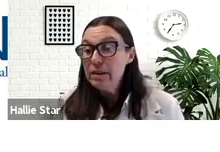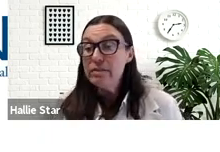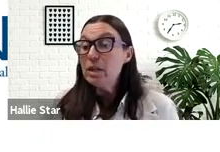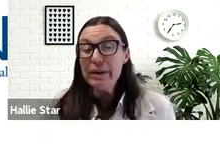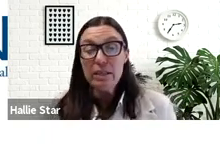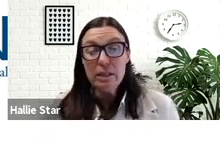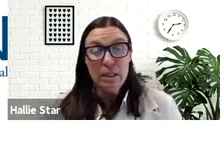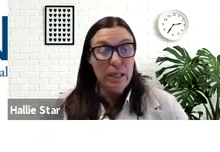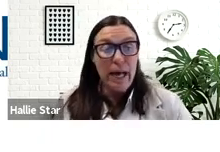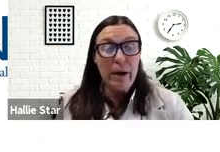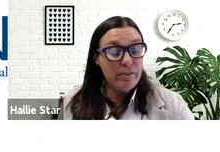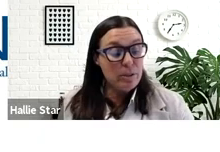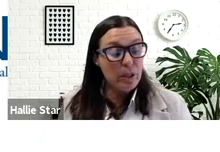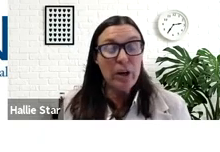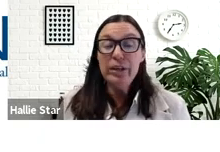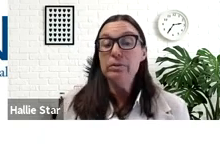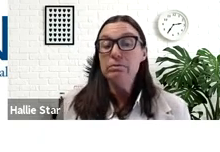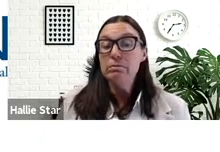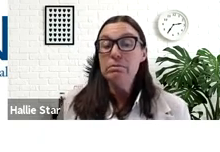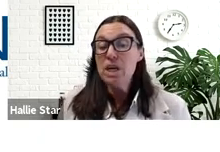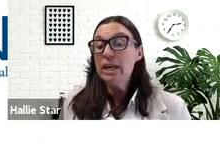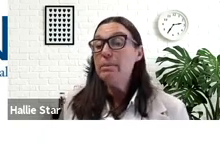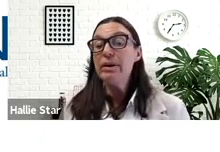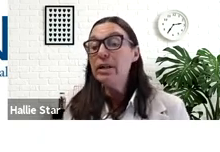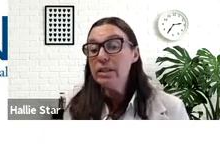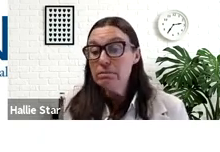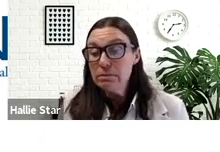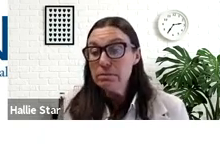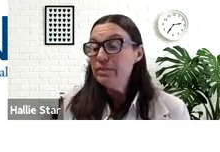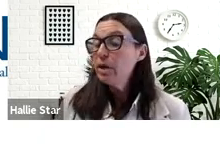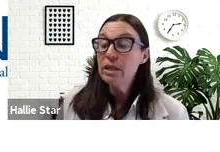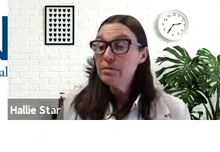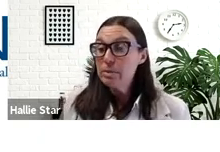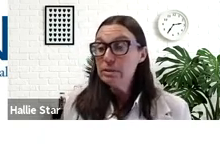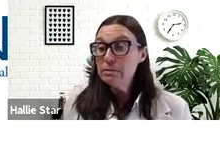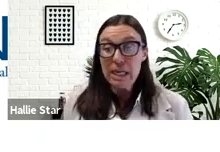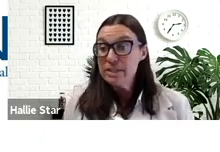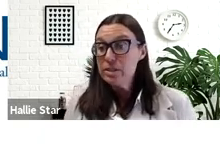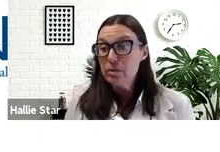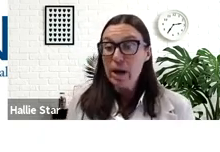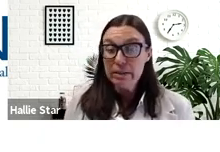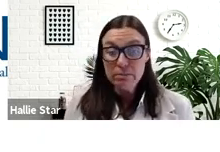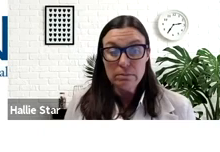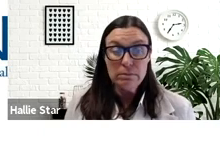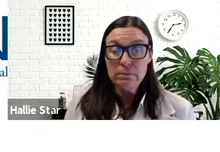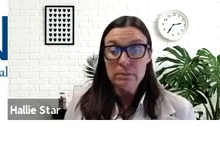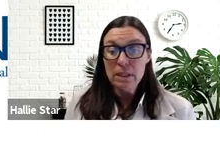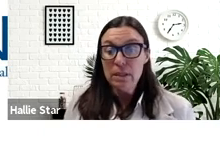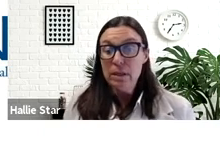How do you feel about it? How comfortable are you talking about color? If you're uncomfortable, ask yourself why?